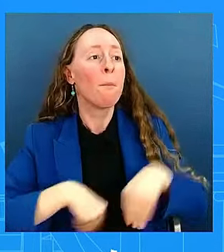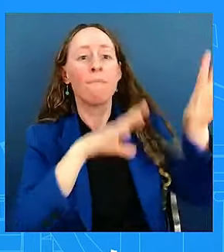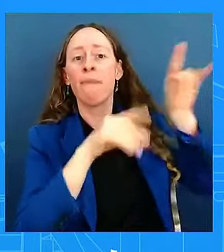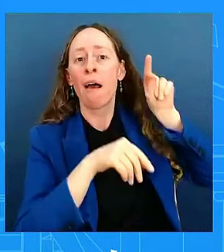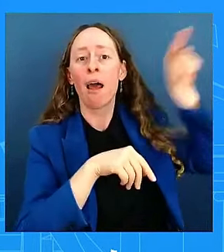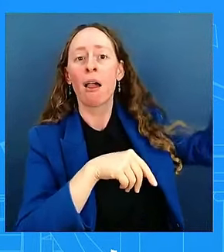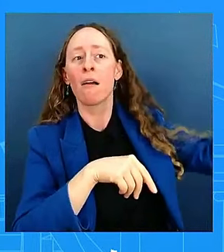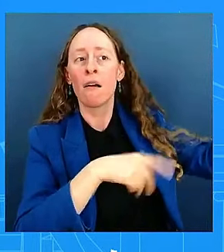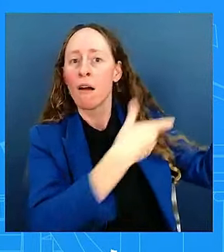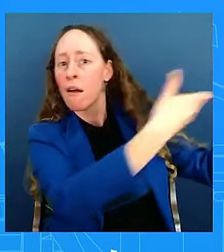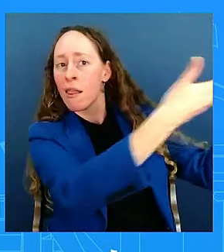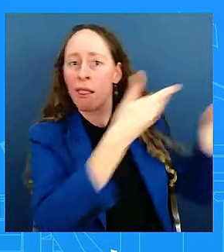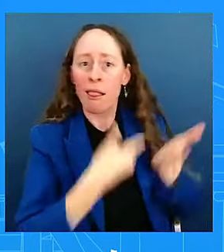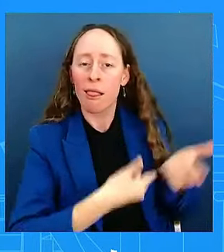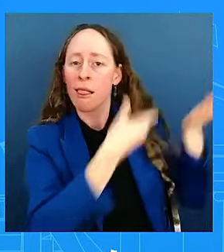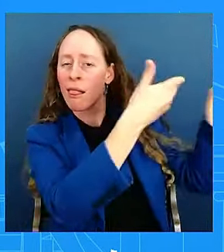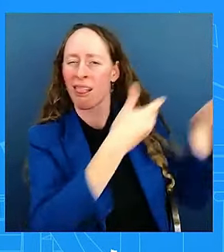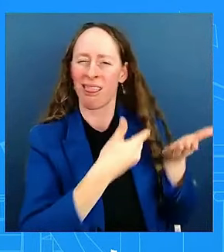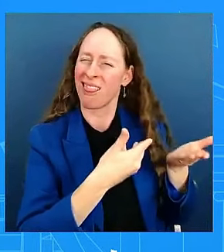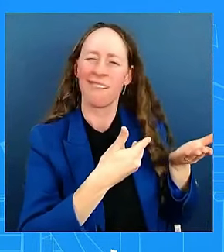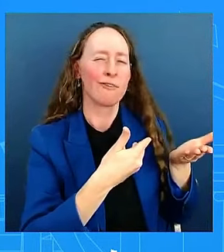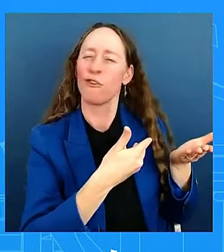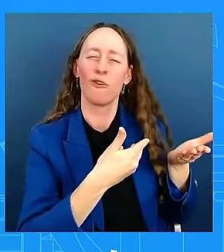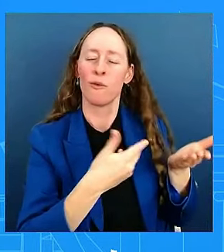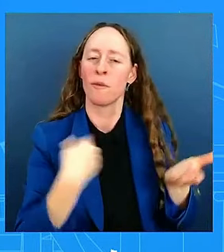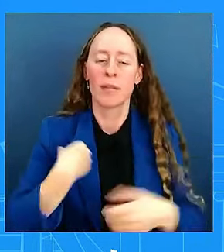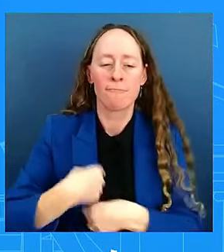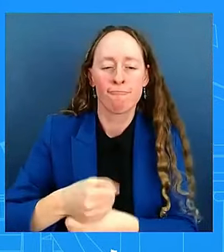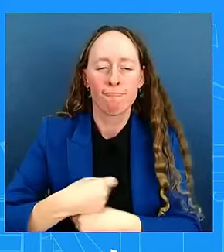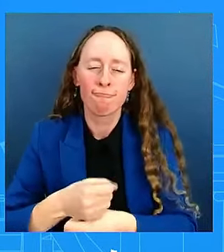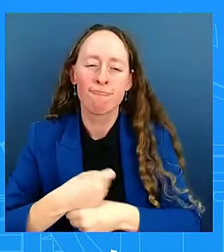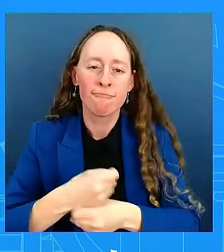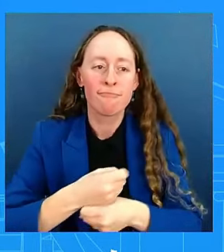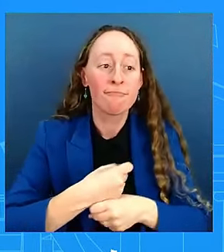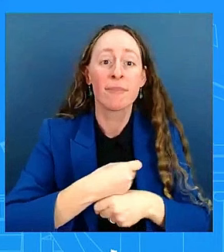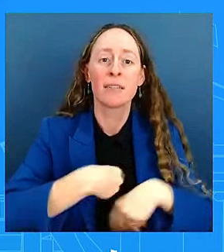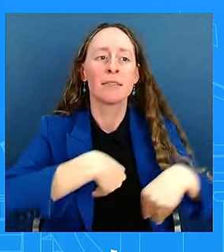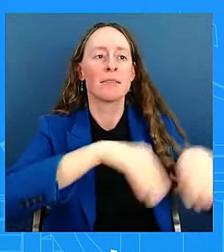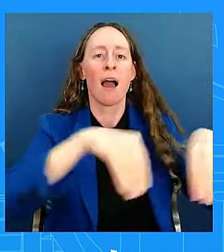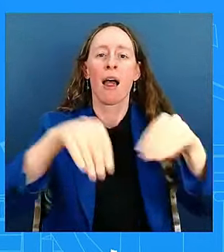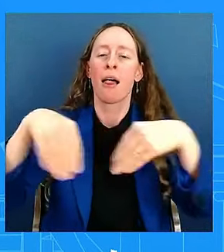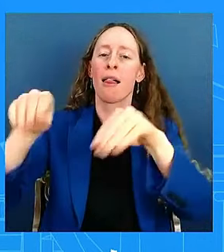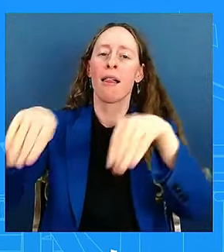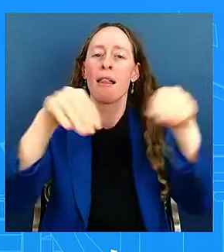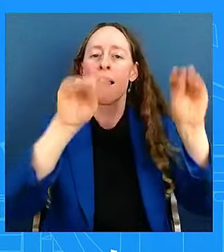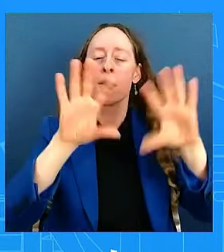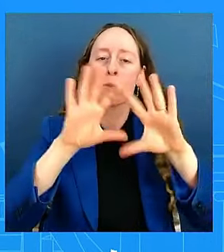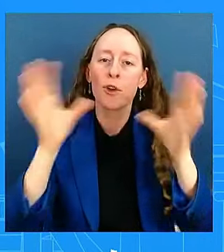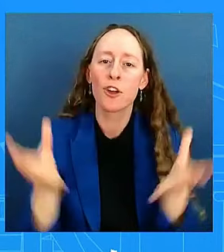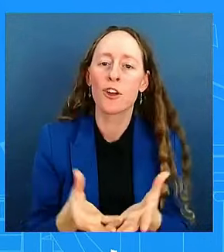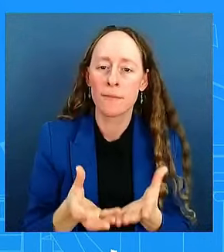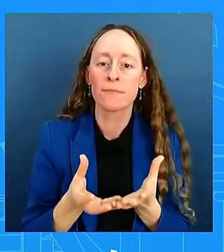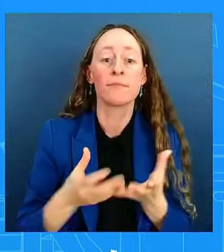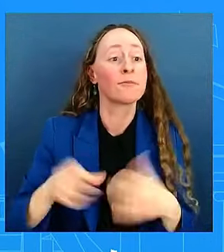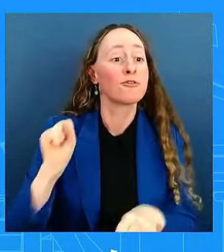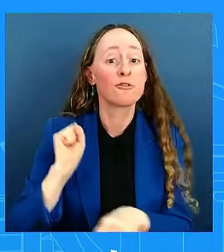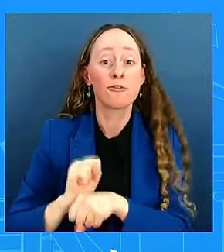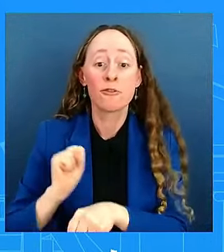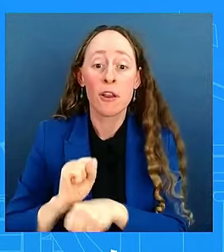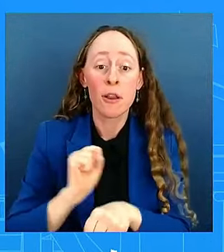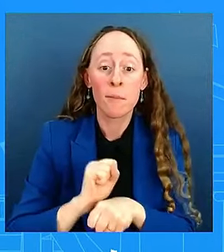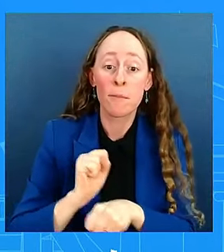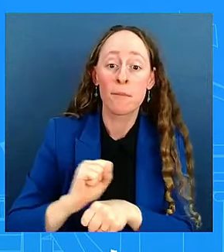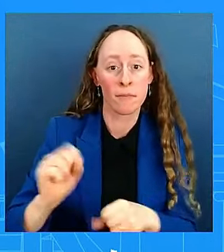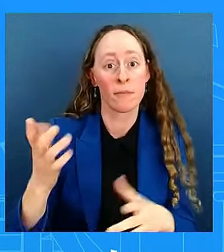And look at the results across the board. Unemployment is down to 4.1 percent. And every month that Vice President